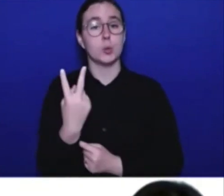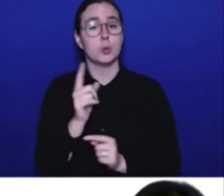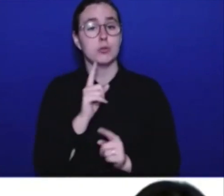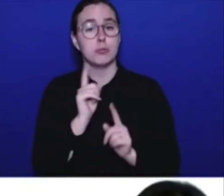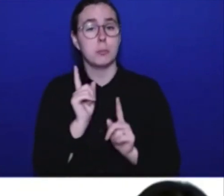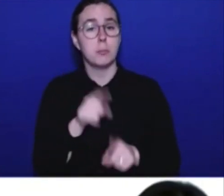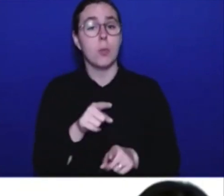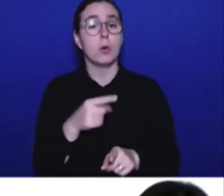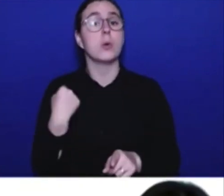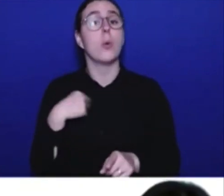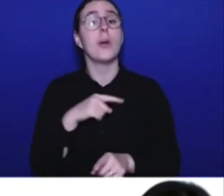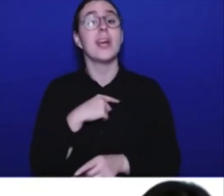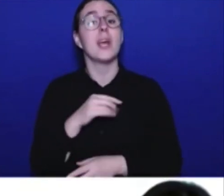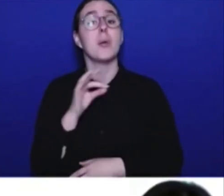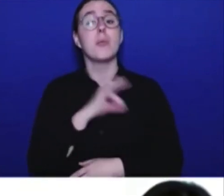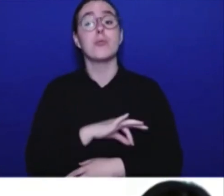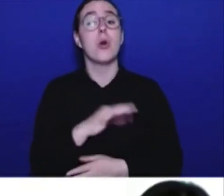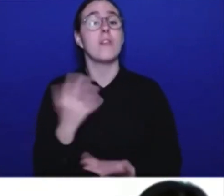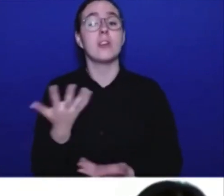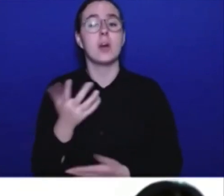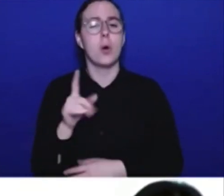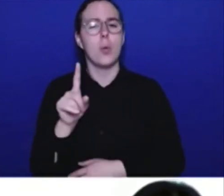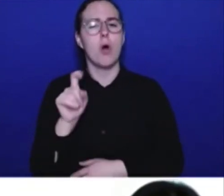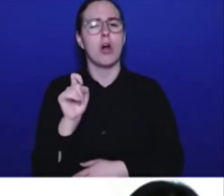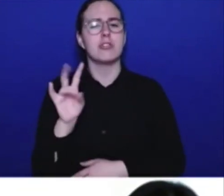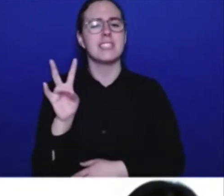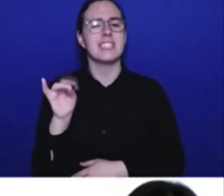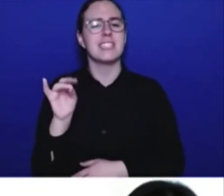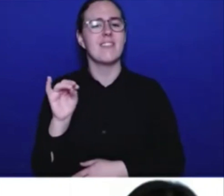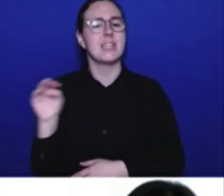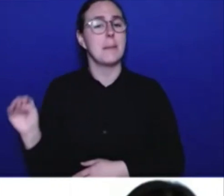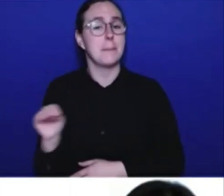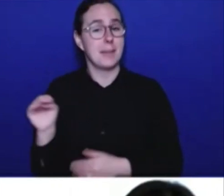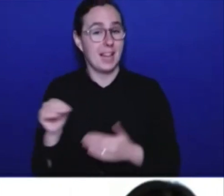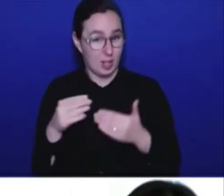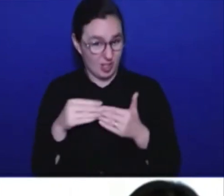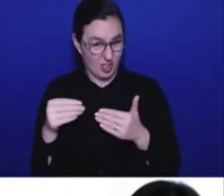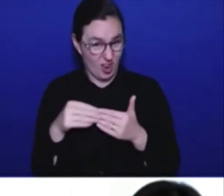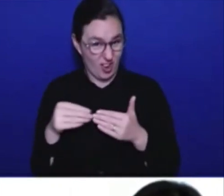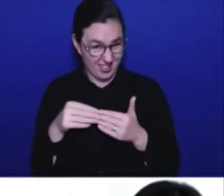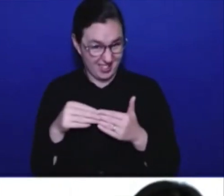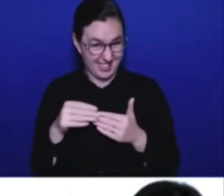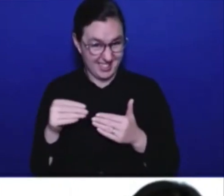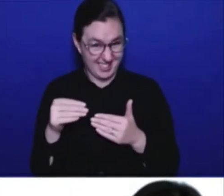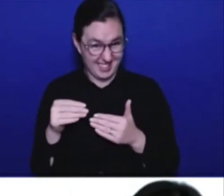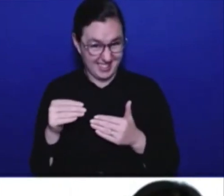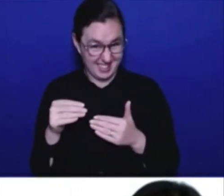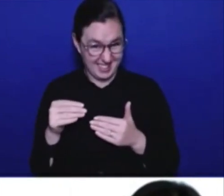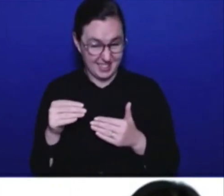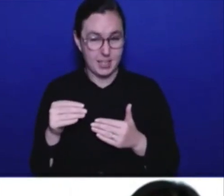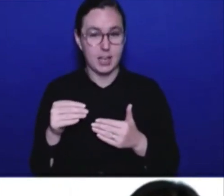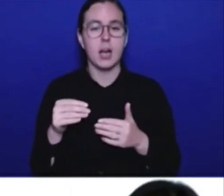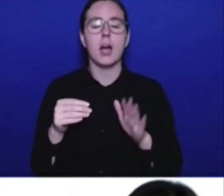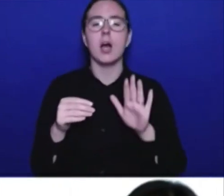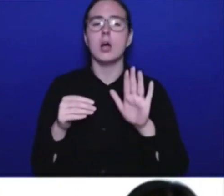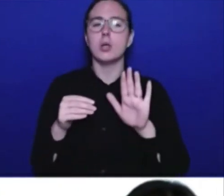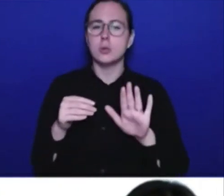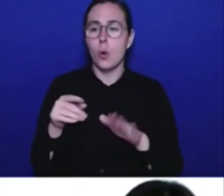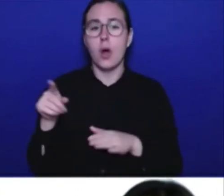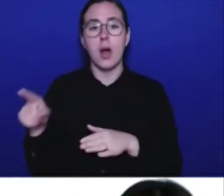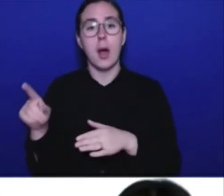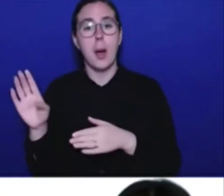in the quarter. So you have to kind of separate how is the business running versus how are the investment markets treating